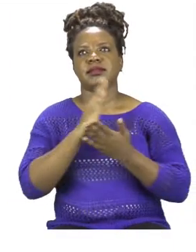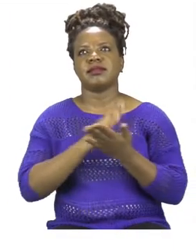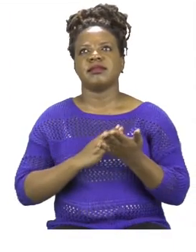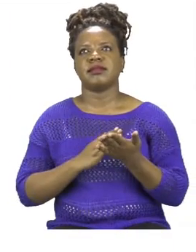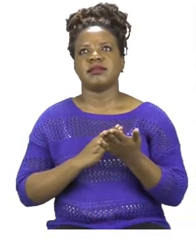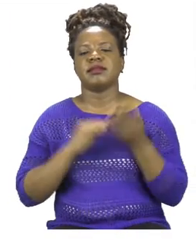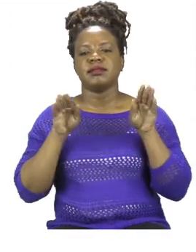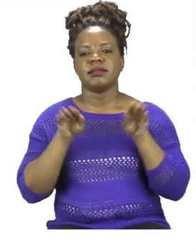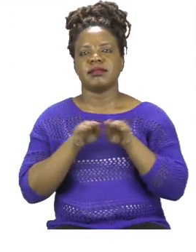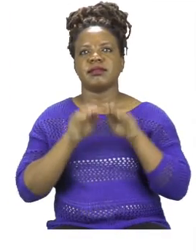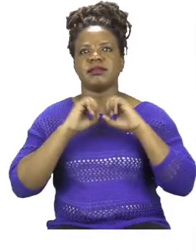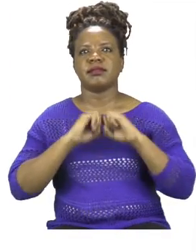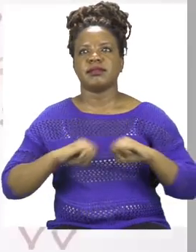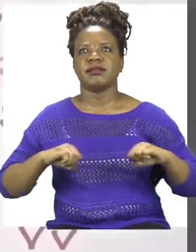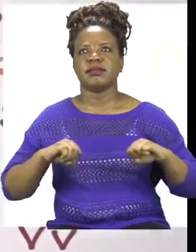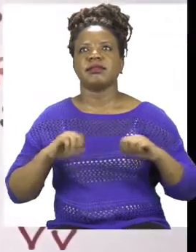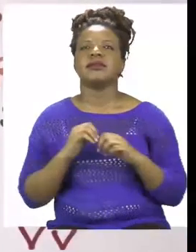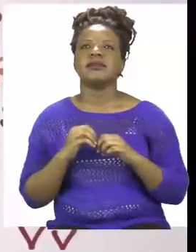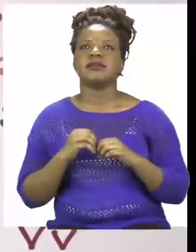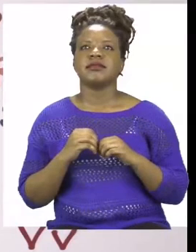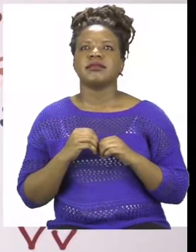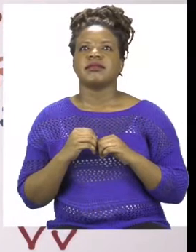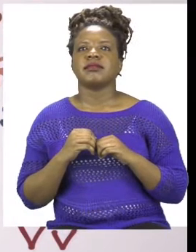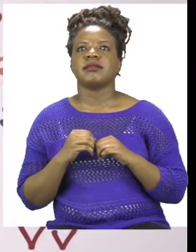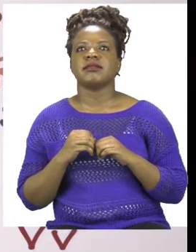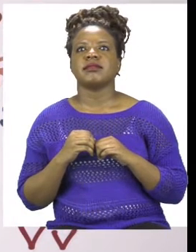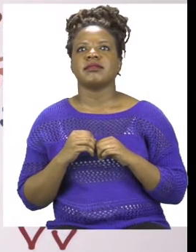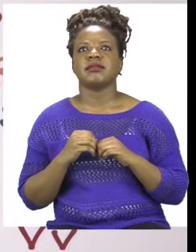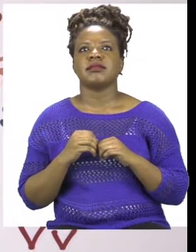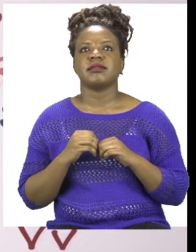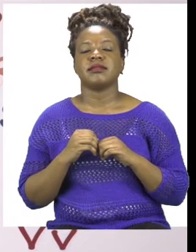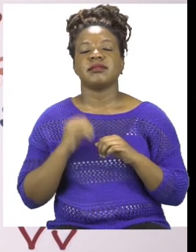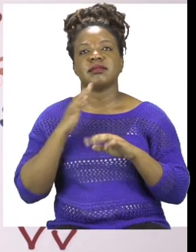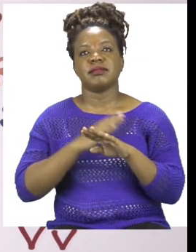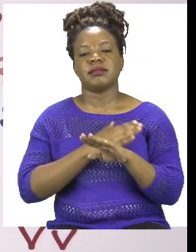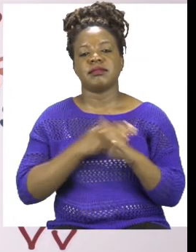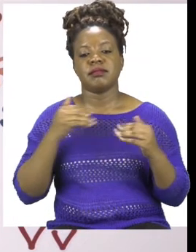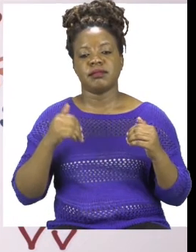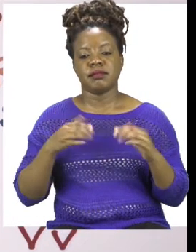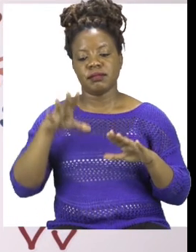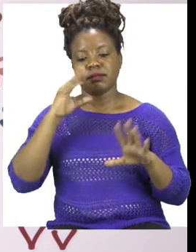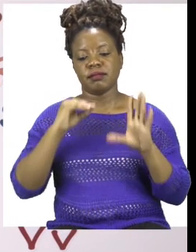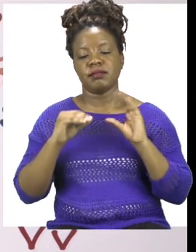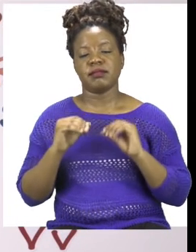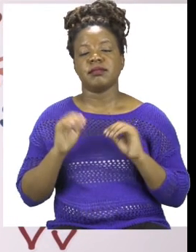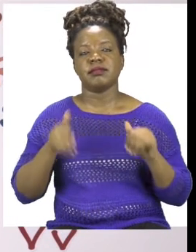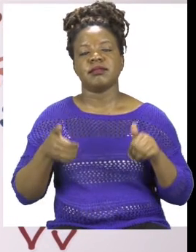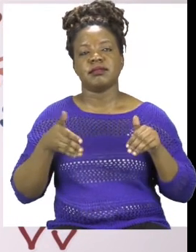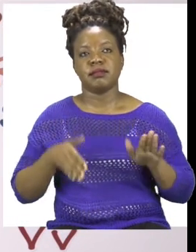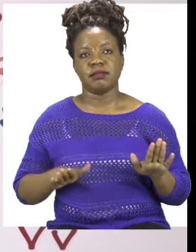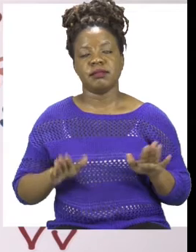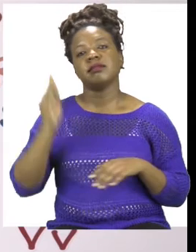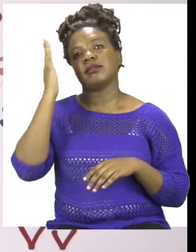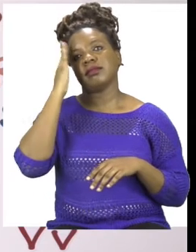and decision making. And before we get into any lessons boys and girls we know that we need